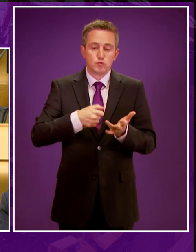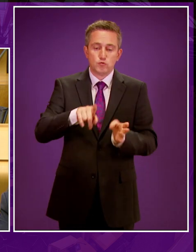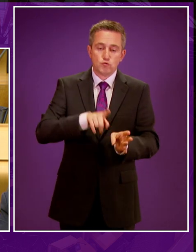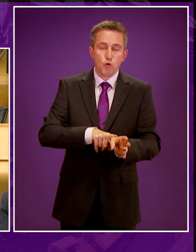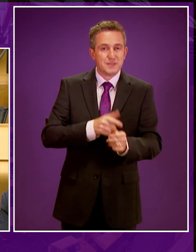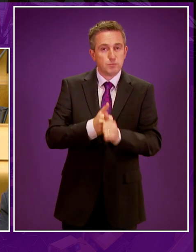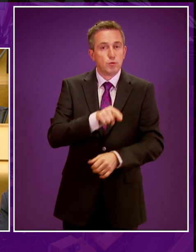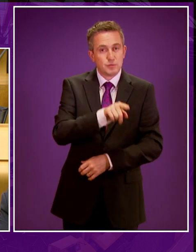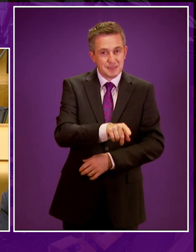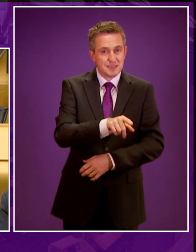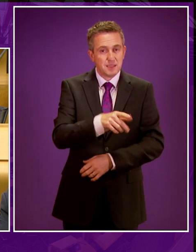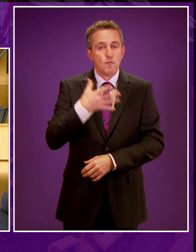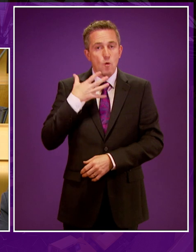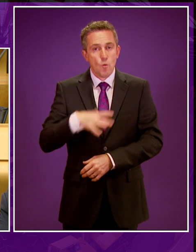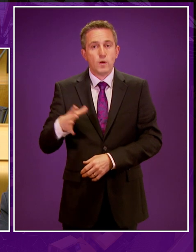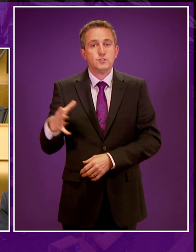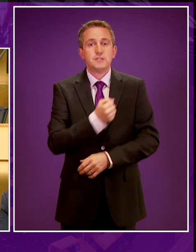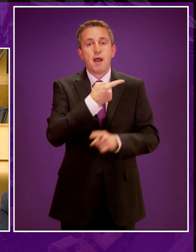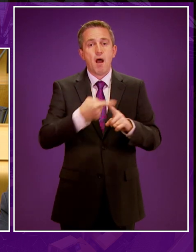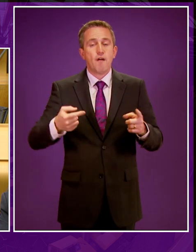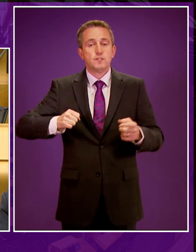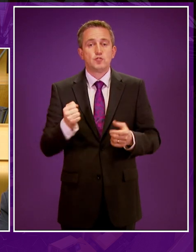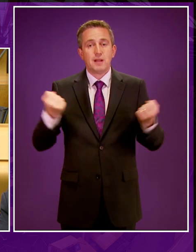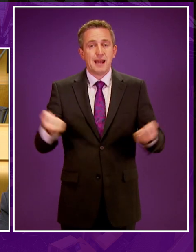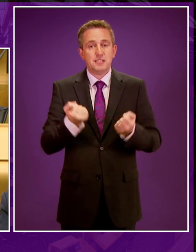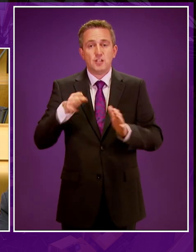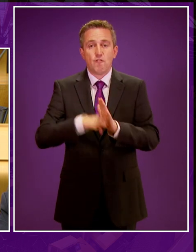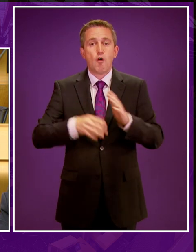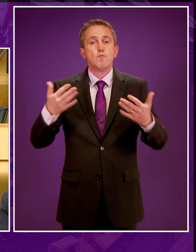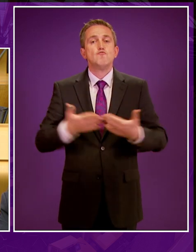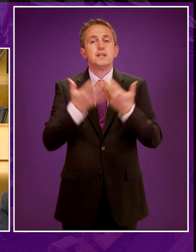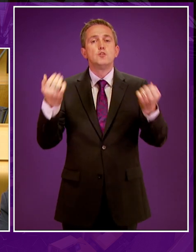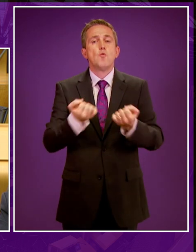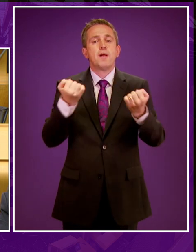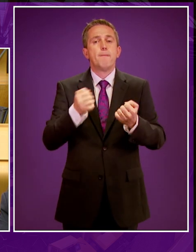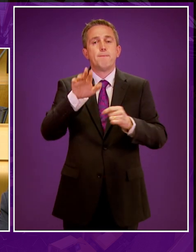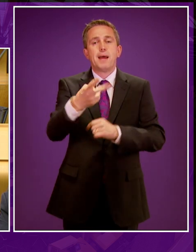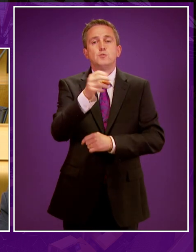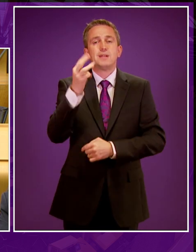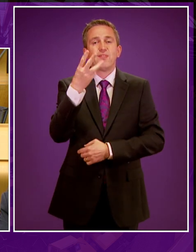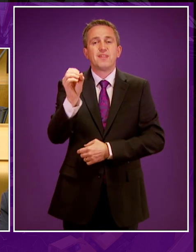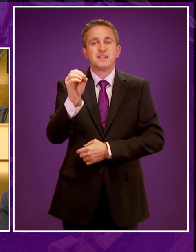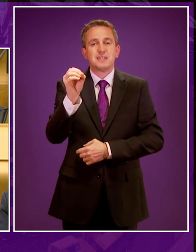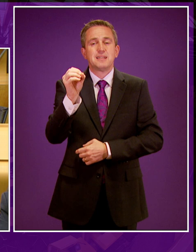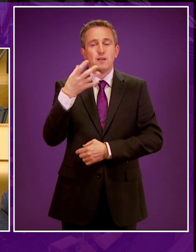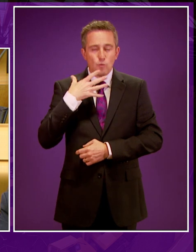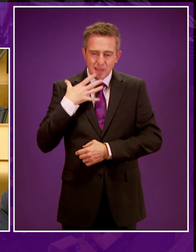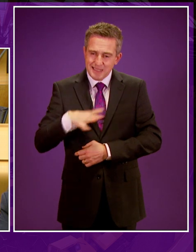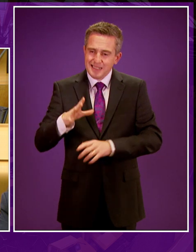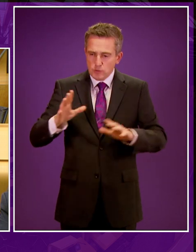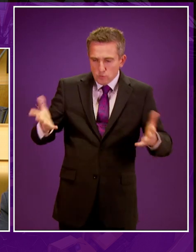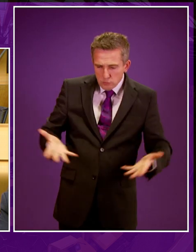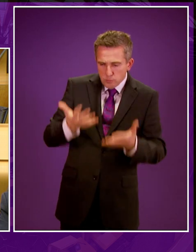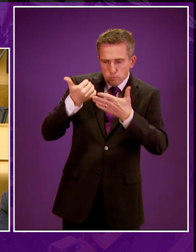apparently support of securing half of all of Scotland's energy needs from renewables by 2030. Because we need to support our